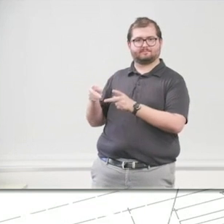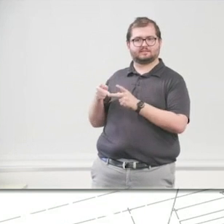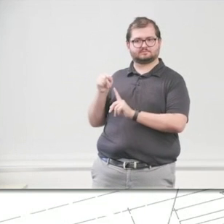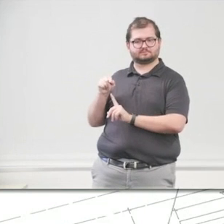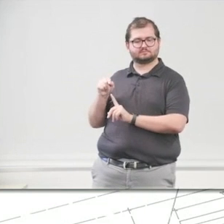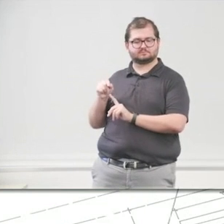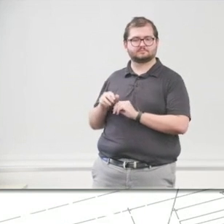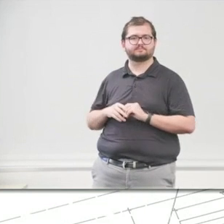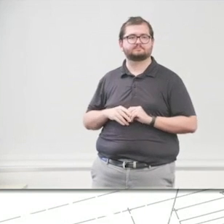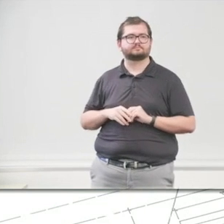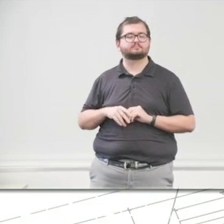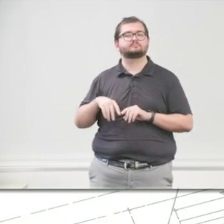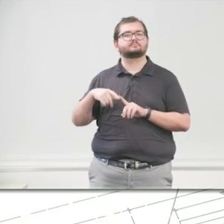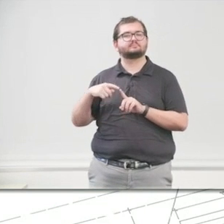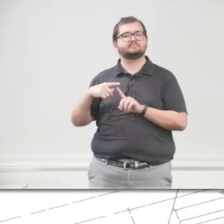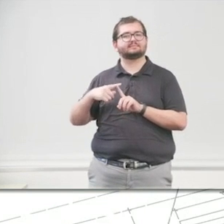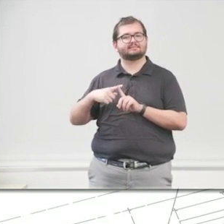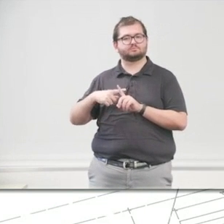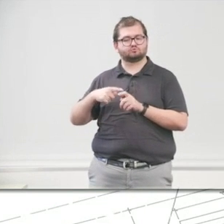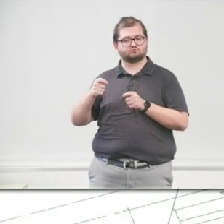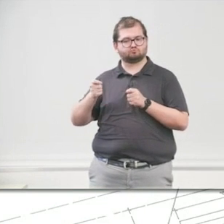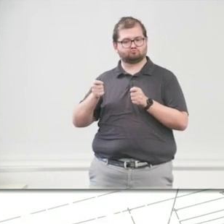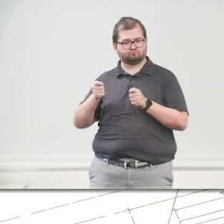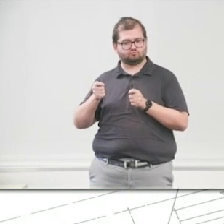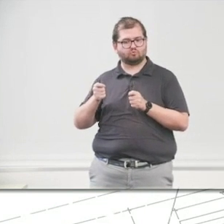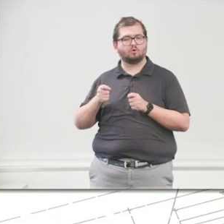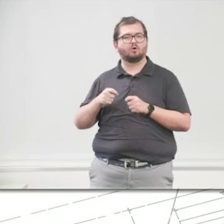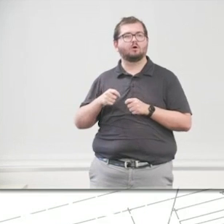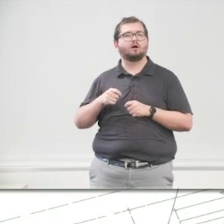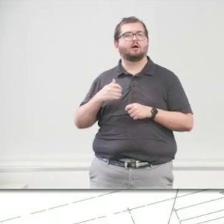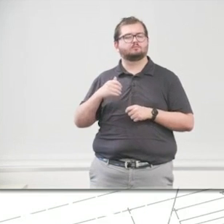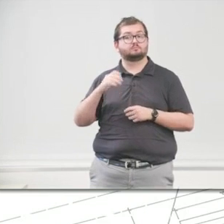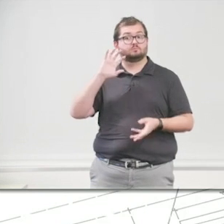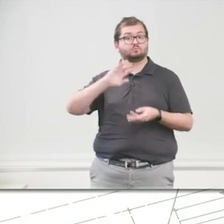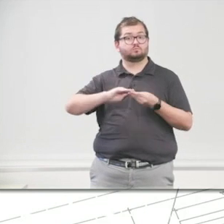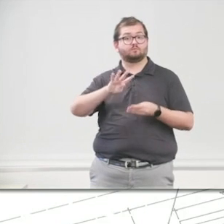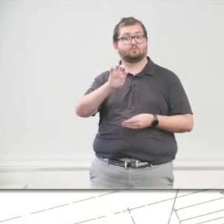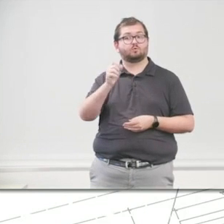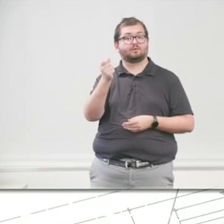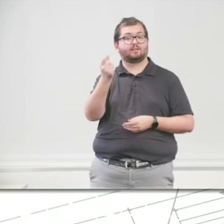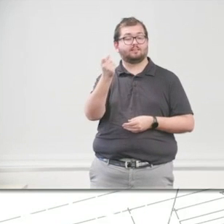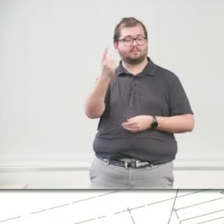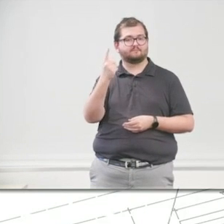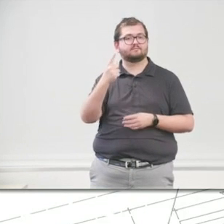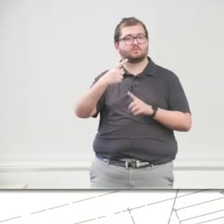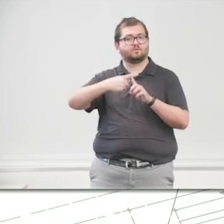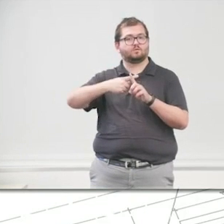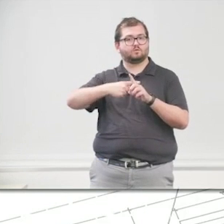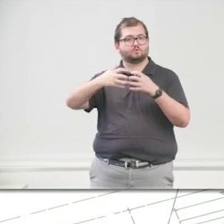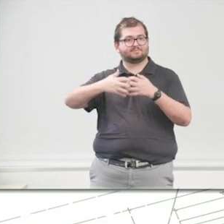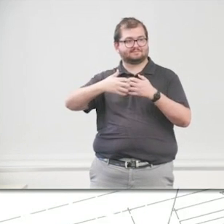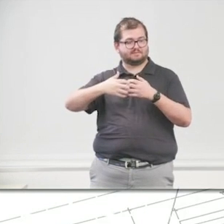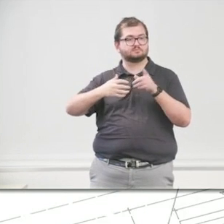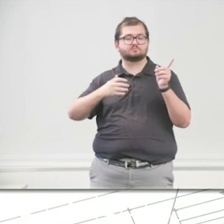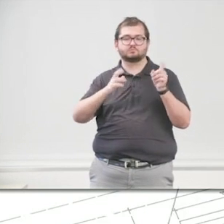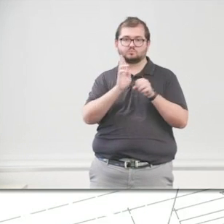And we have temperature controls. All of my, I have 411 thermostats on the property. They all work from Wi-Fi. And they're voice activated.